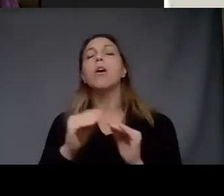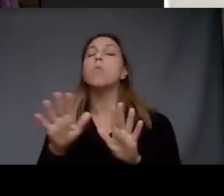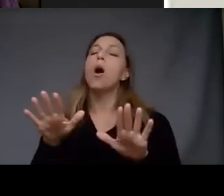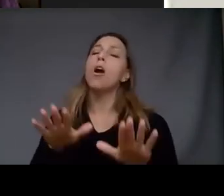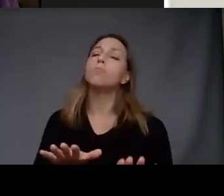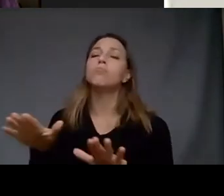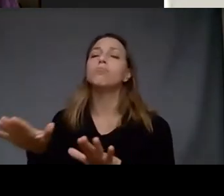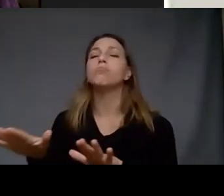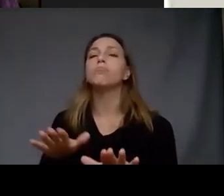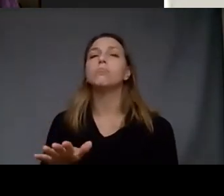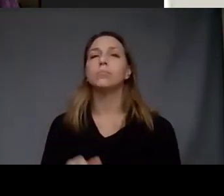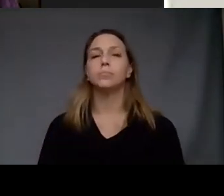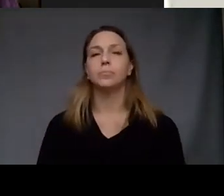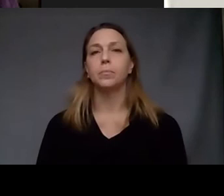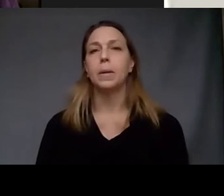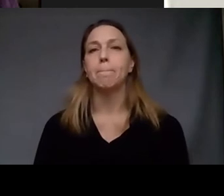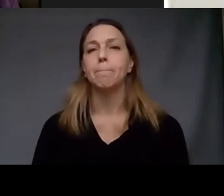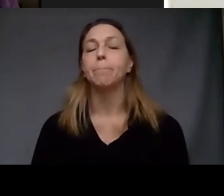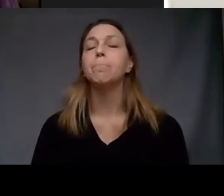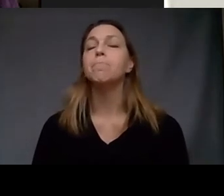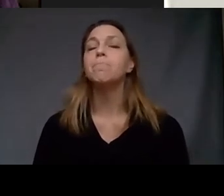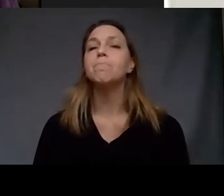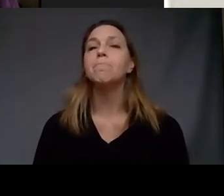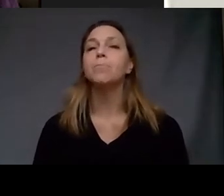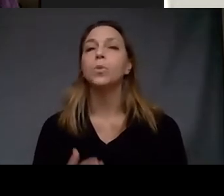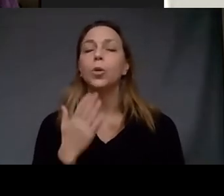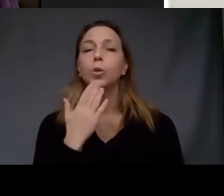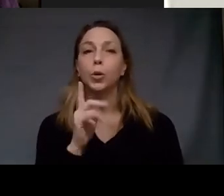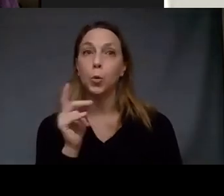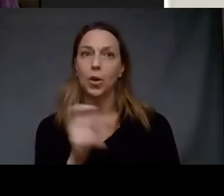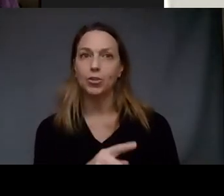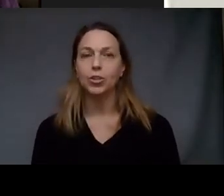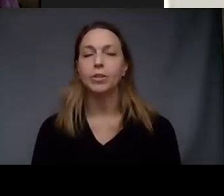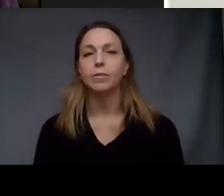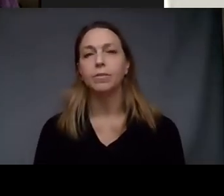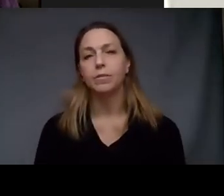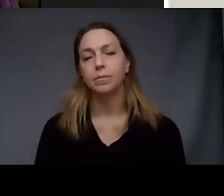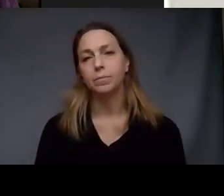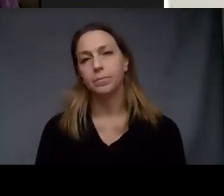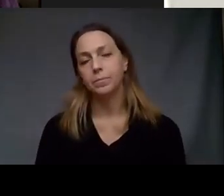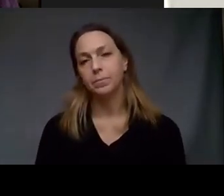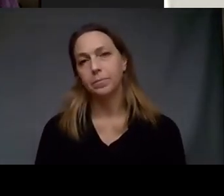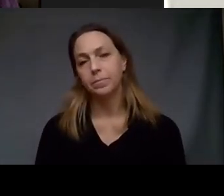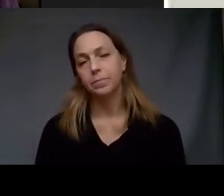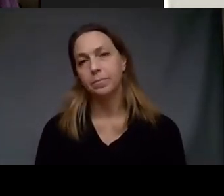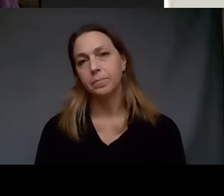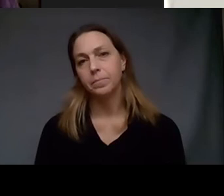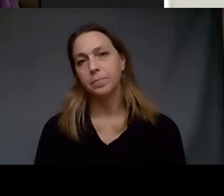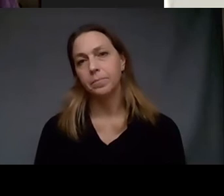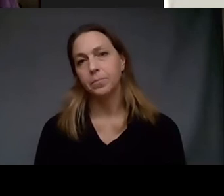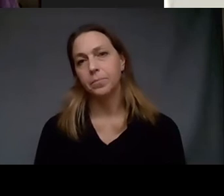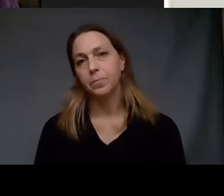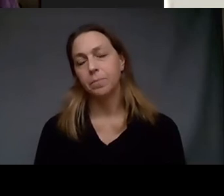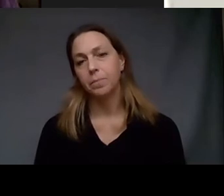yes good question well you know I think a lot of that has to do